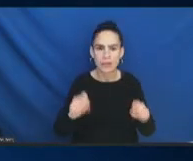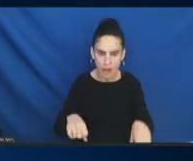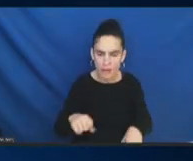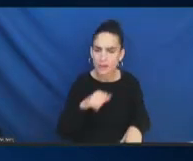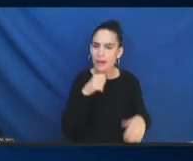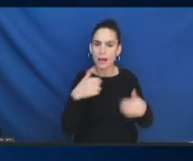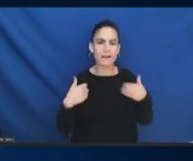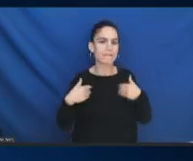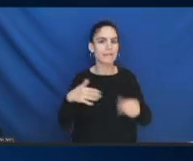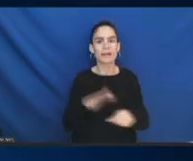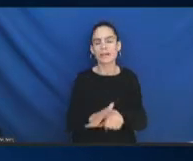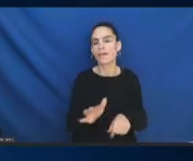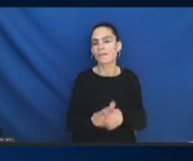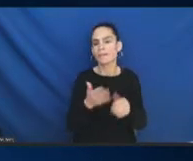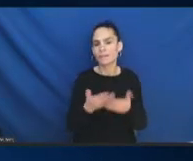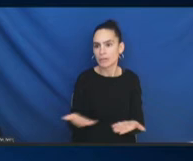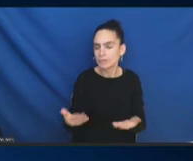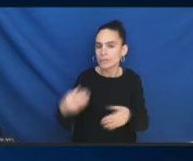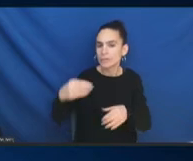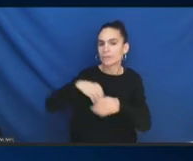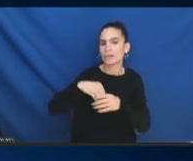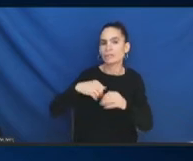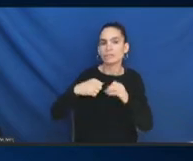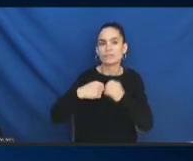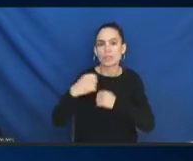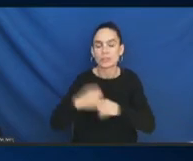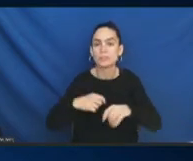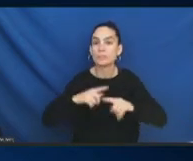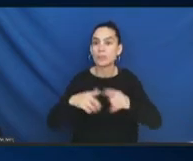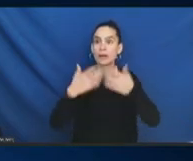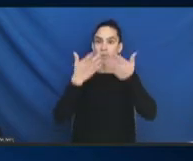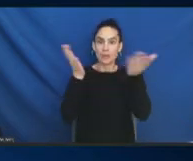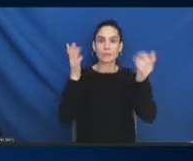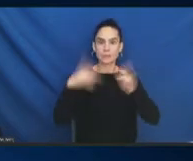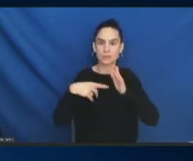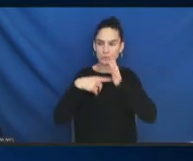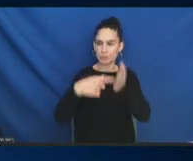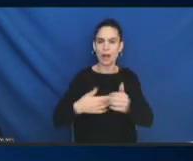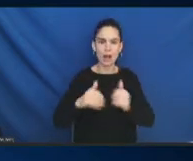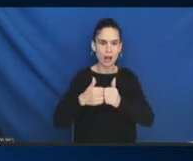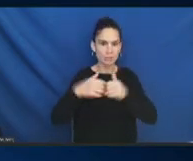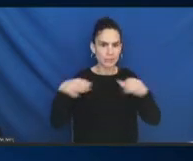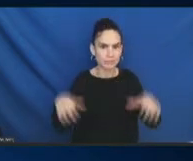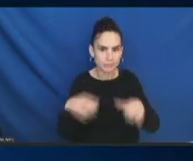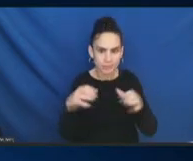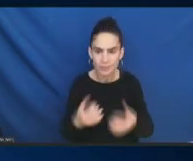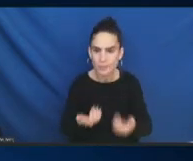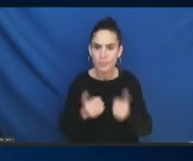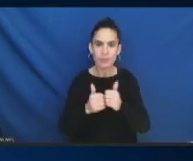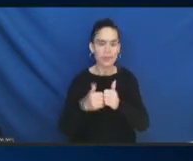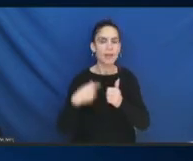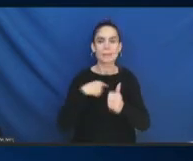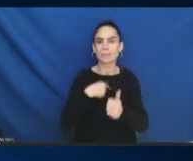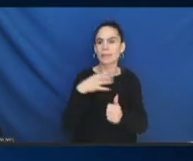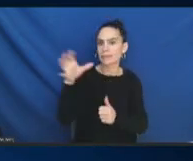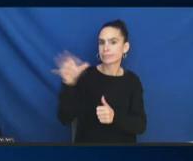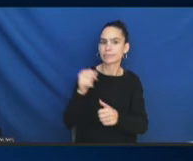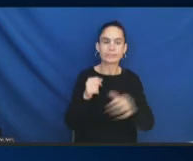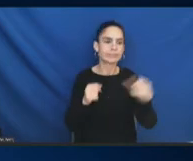But people are showing you models how to do it. So, how do we go after those? How do we bring those models to the table? Renal Nunez- Yep.